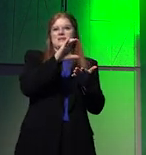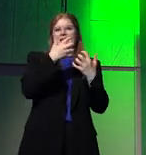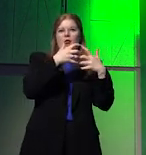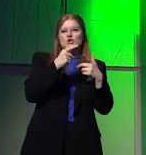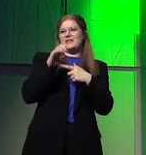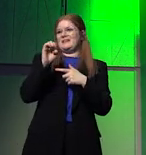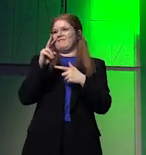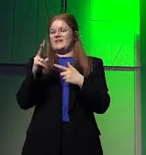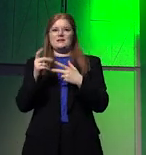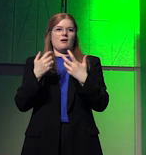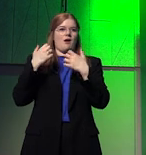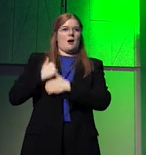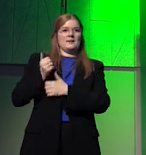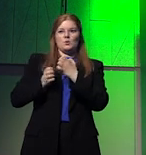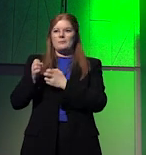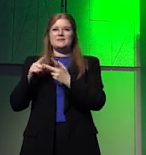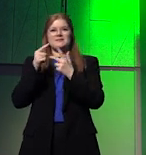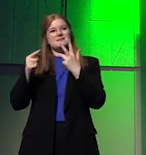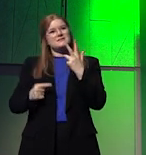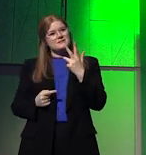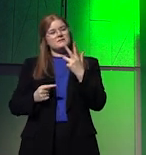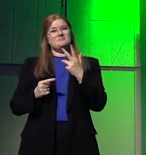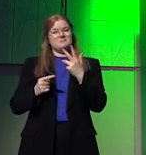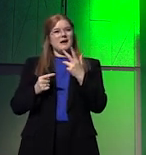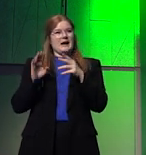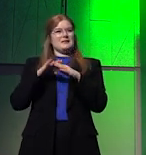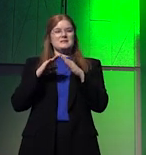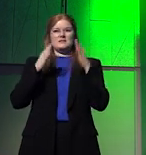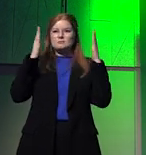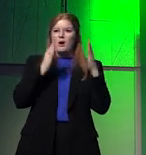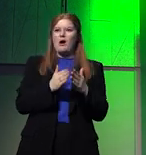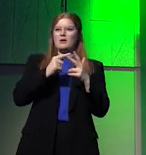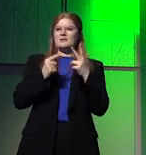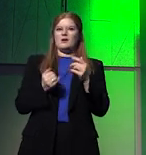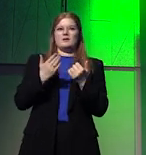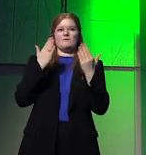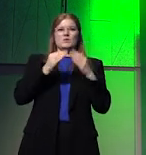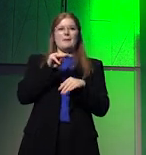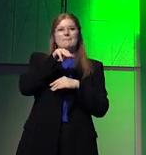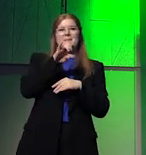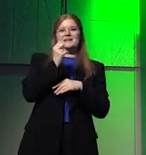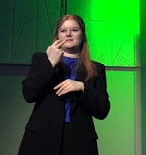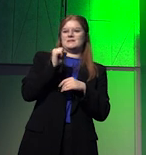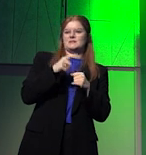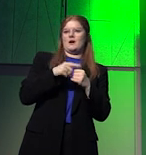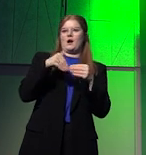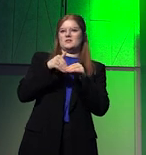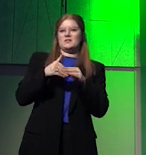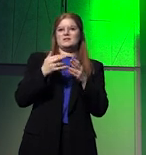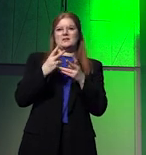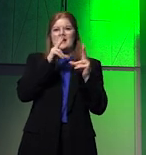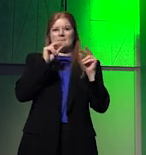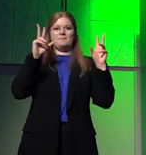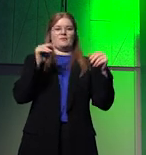EVs, military equipment, and more largely, the means and shapes and content of what we call the